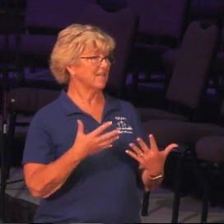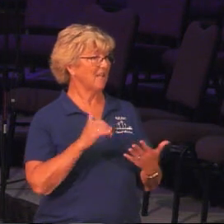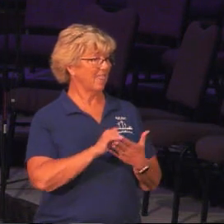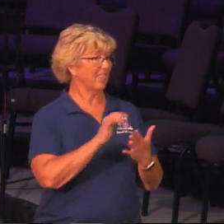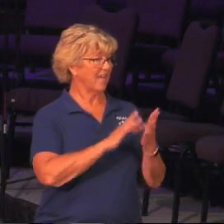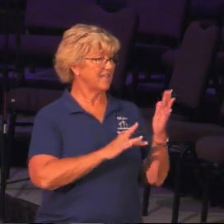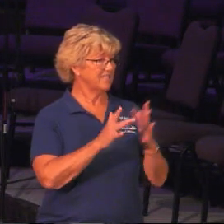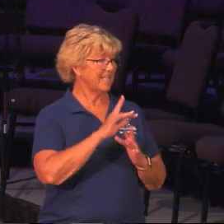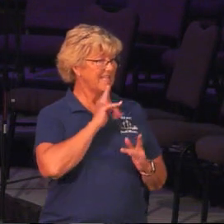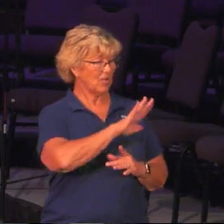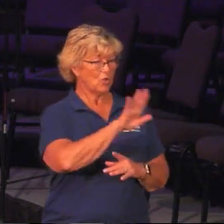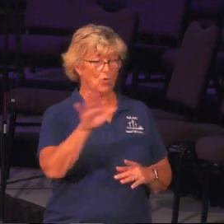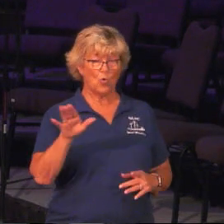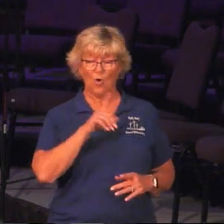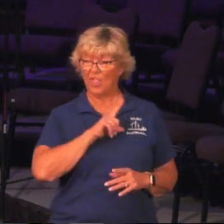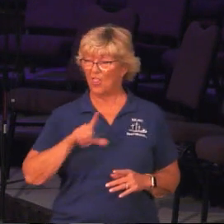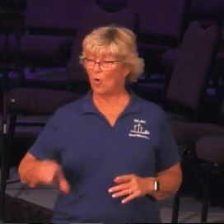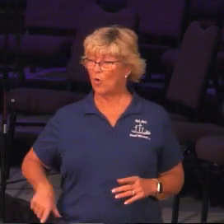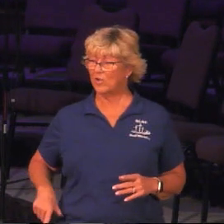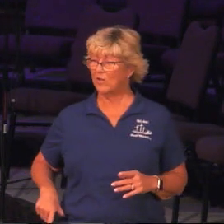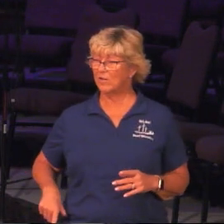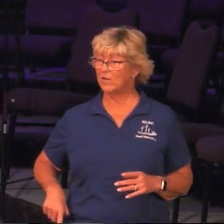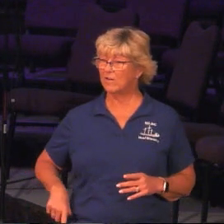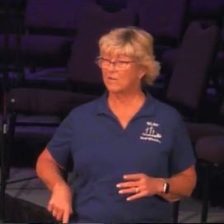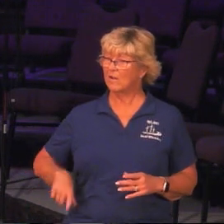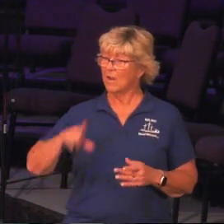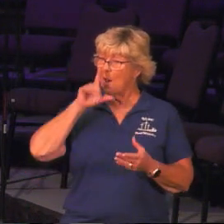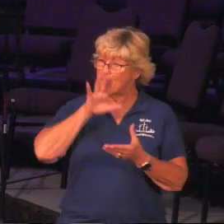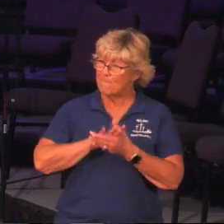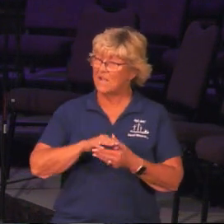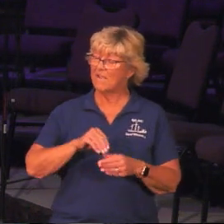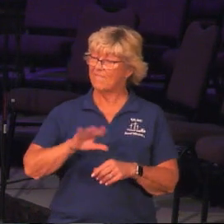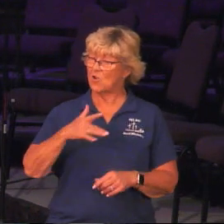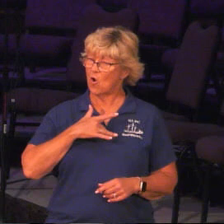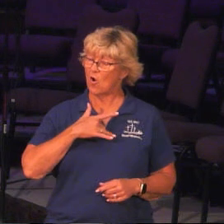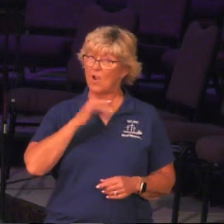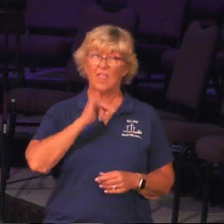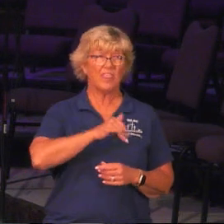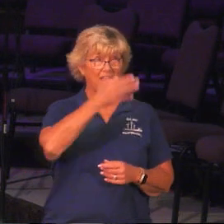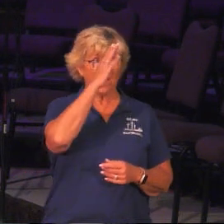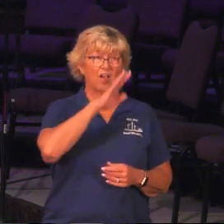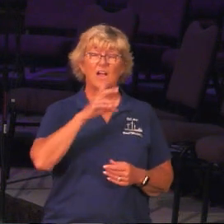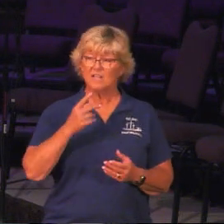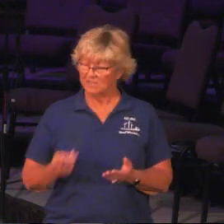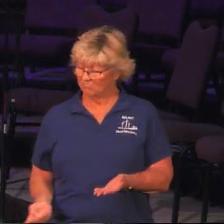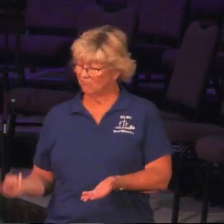Jesus is Lord and then believed in your heart that God raised him from the dead?